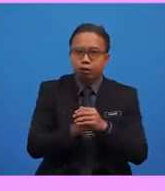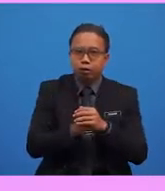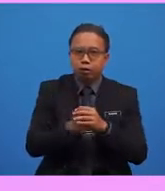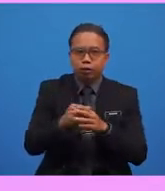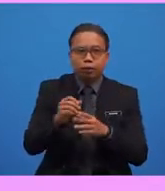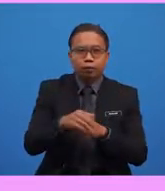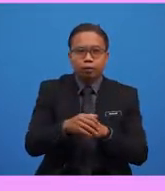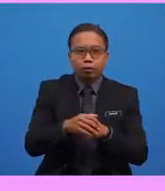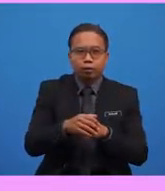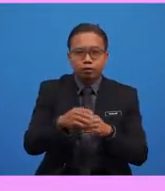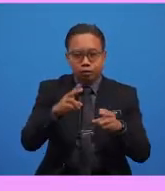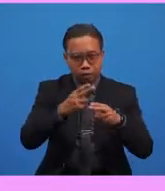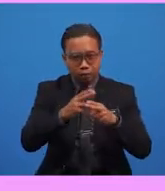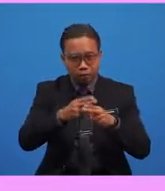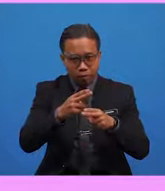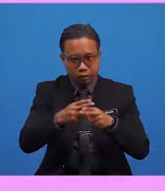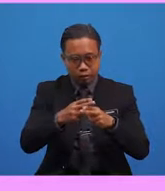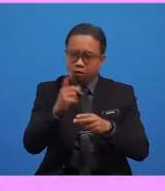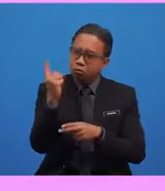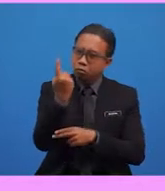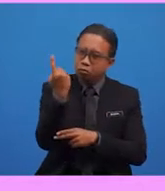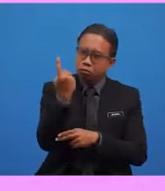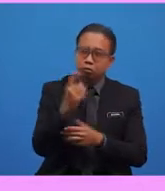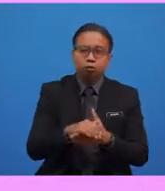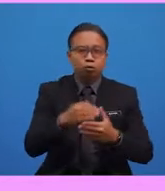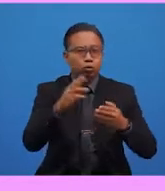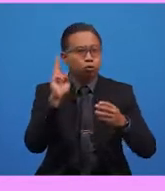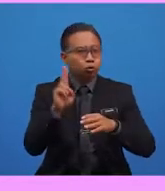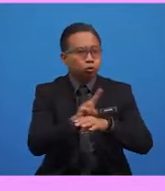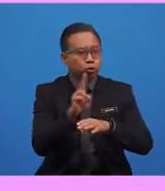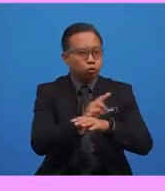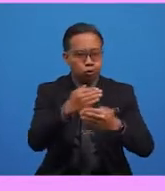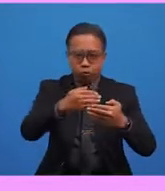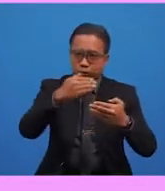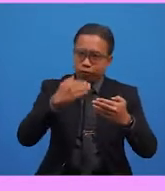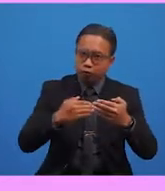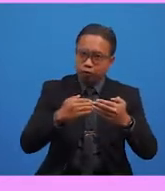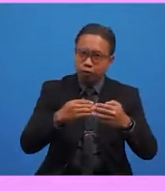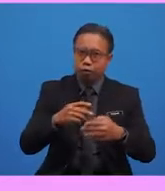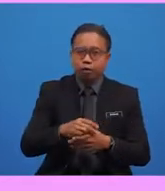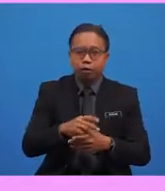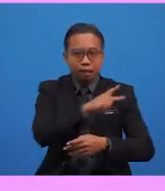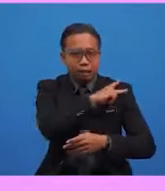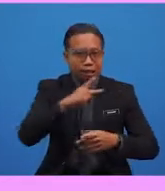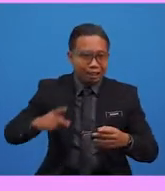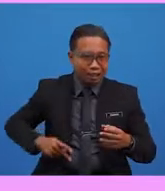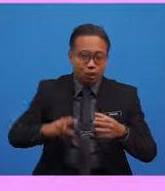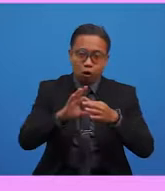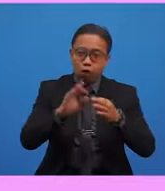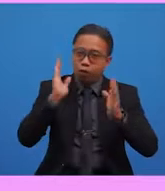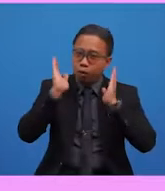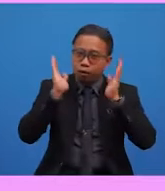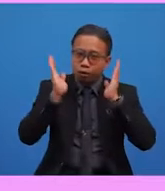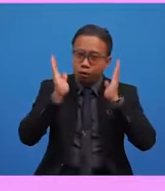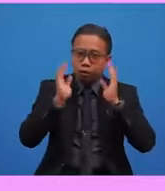Petronas Twin Tower. Here, the is used before the nouns king of Malaysia, Tugunegara, flag